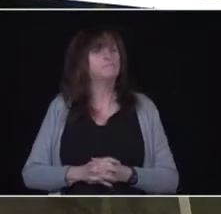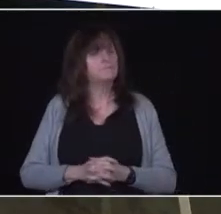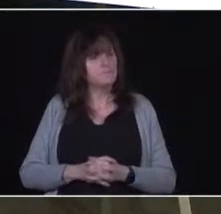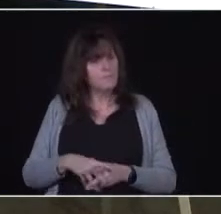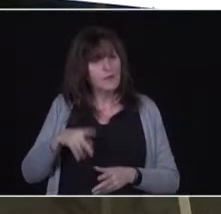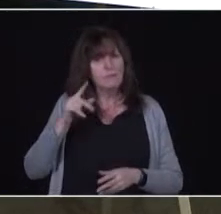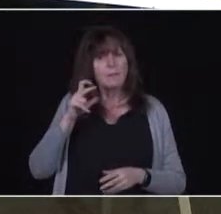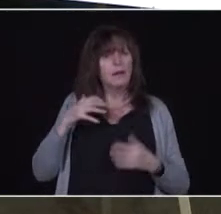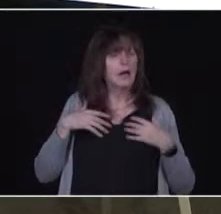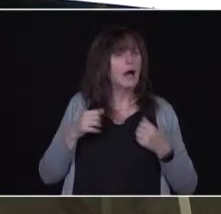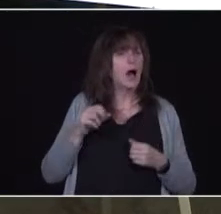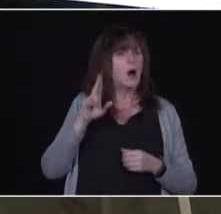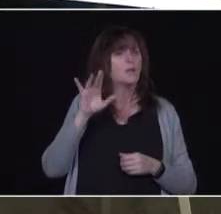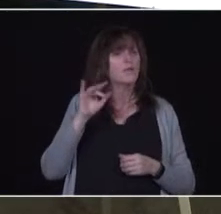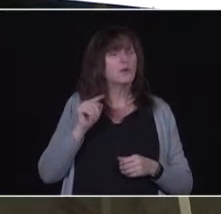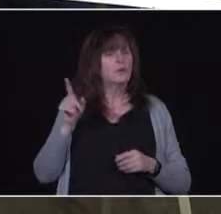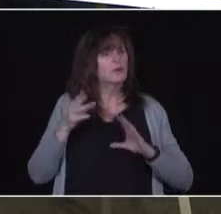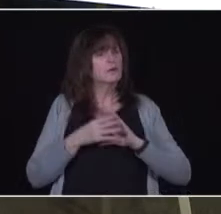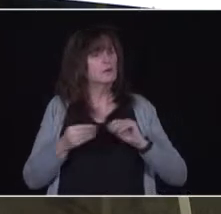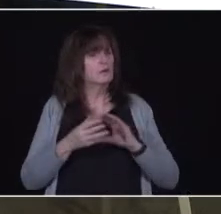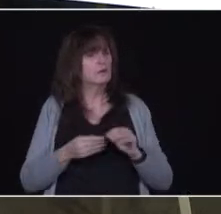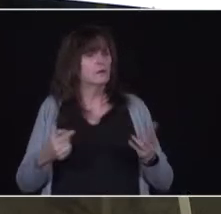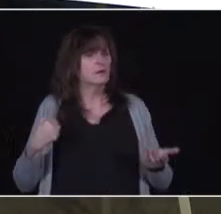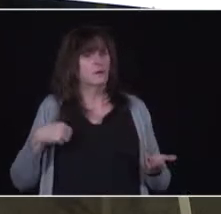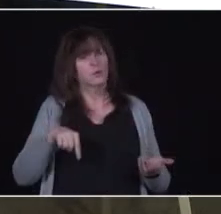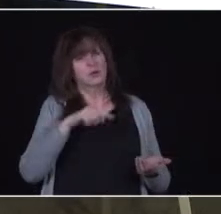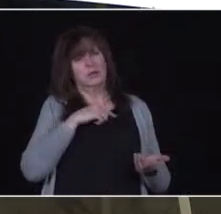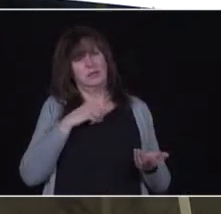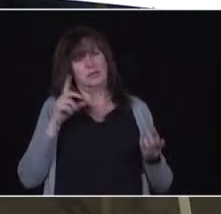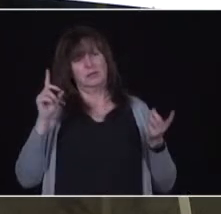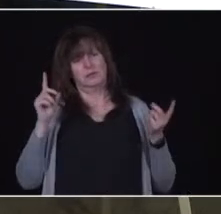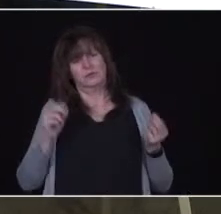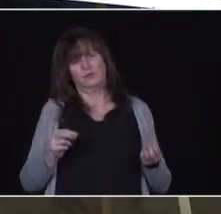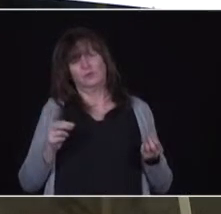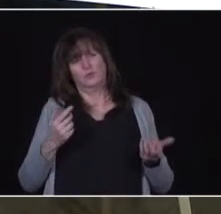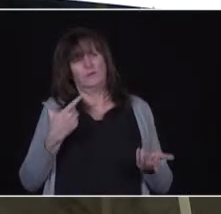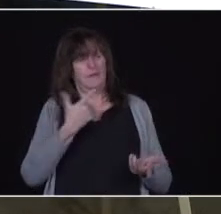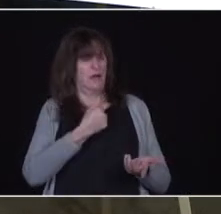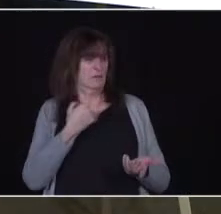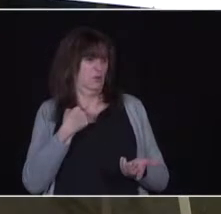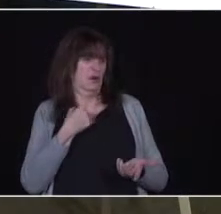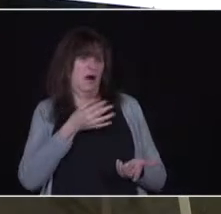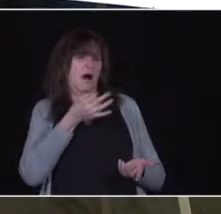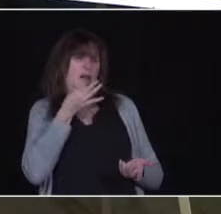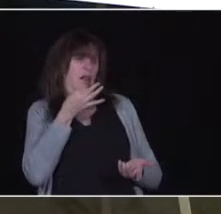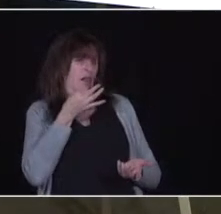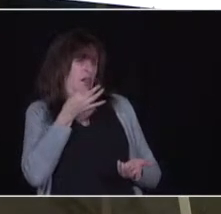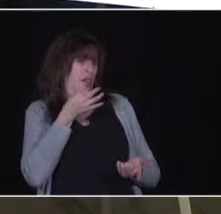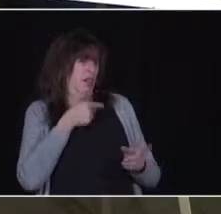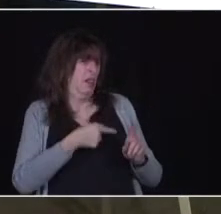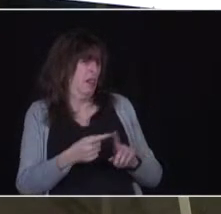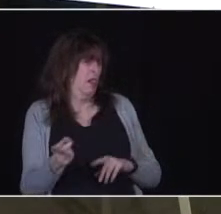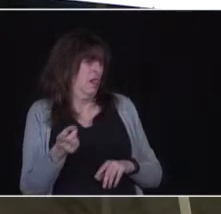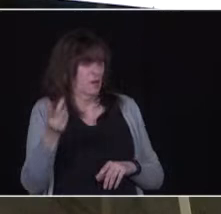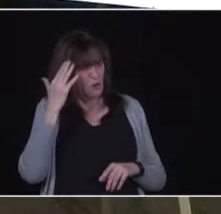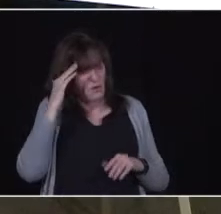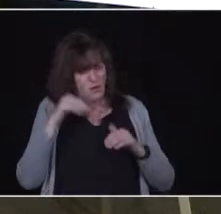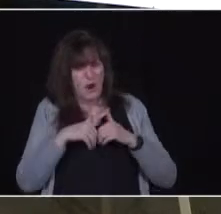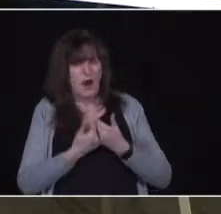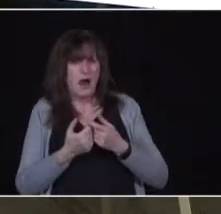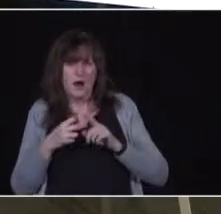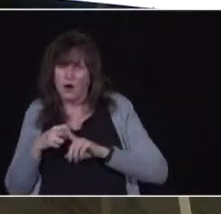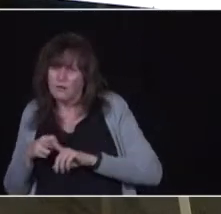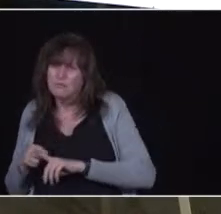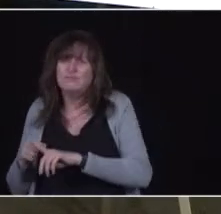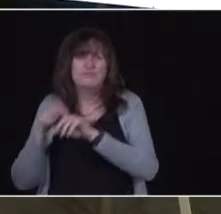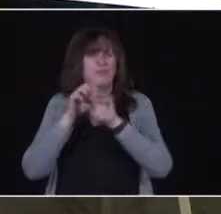vaccine, that's how they had to work it. They've established those relationships, they have the leaflets, they knock on the doors, they communicate with them in a whole variety of ways